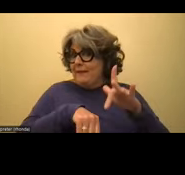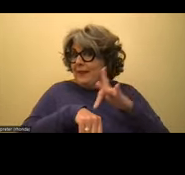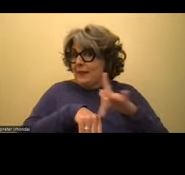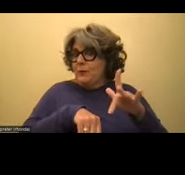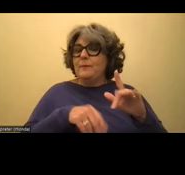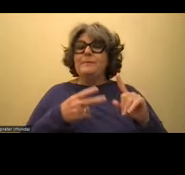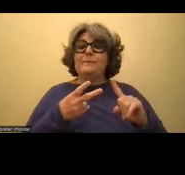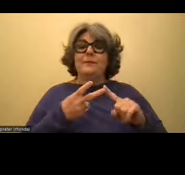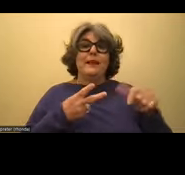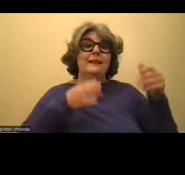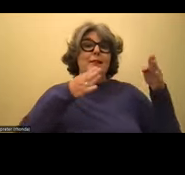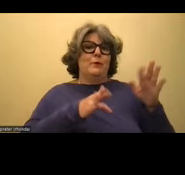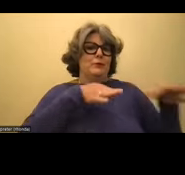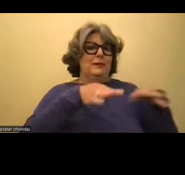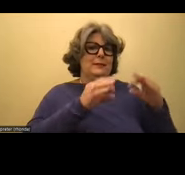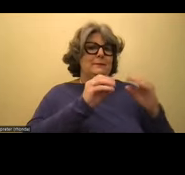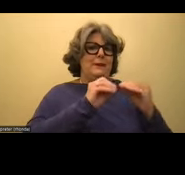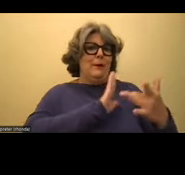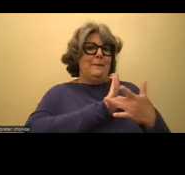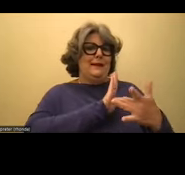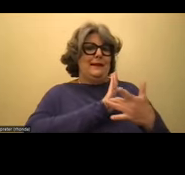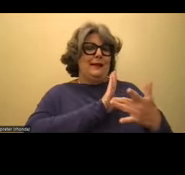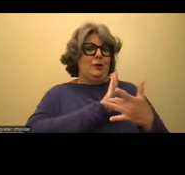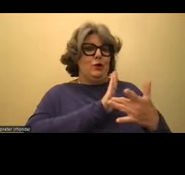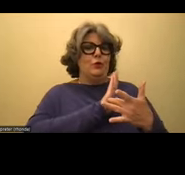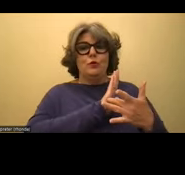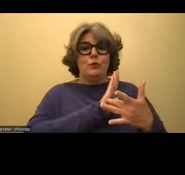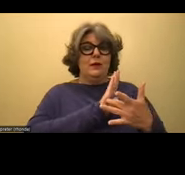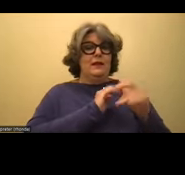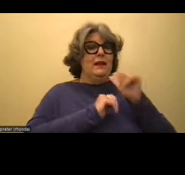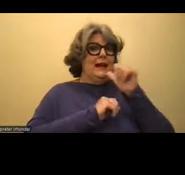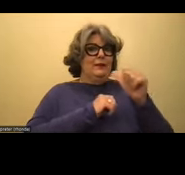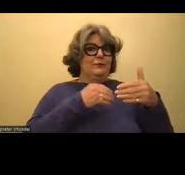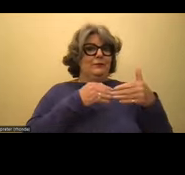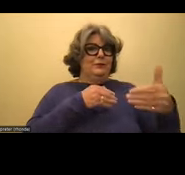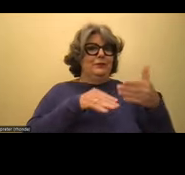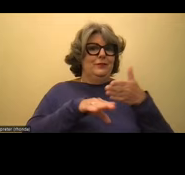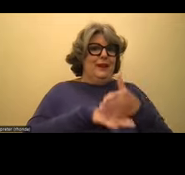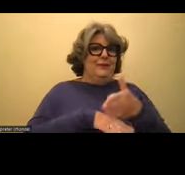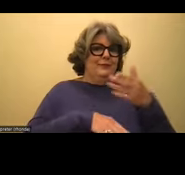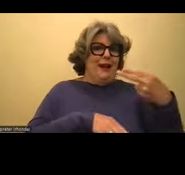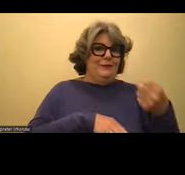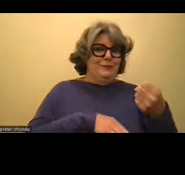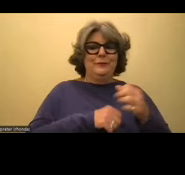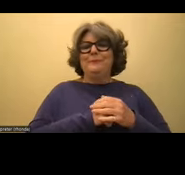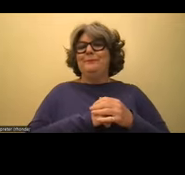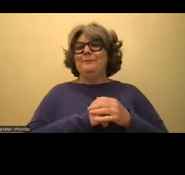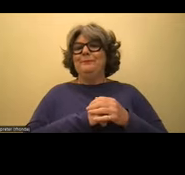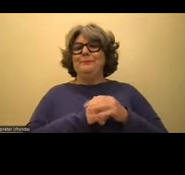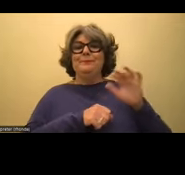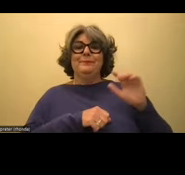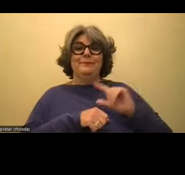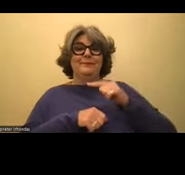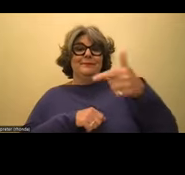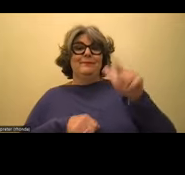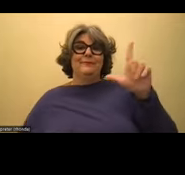let someone else talk more about the technicals of that because I don't do post-secondary. Right? I think we can toss it to Lisa